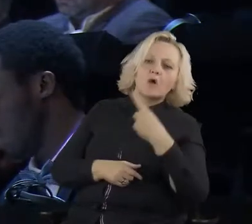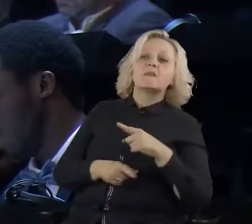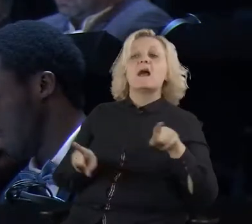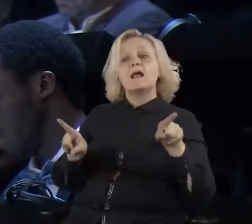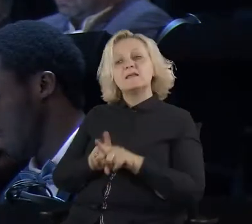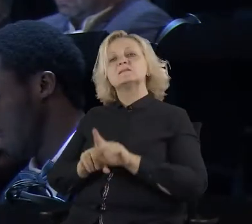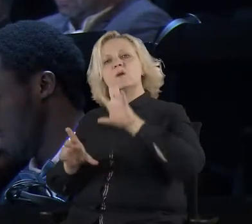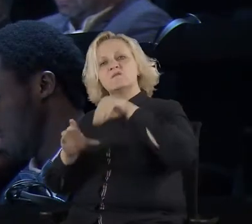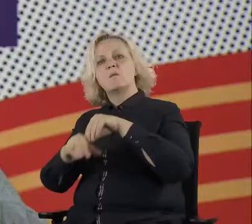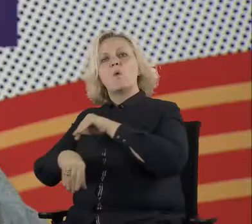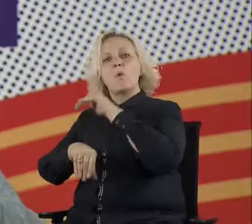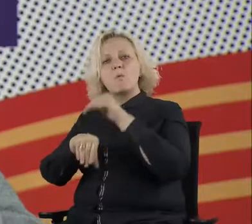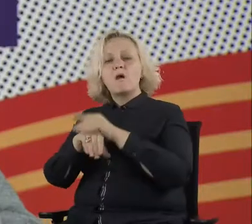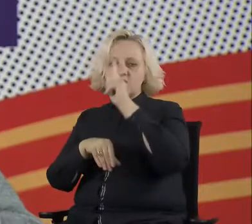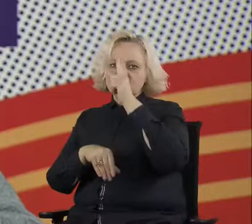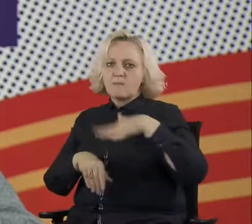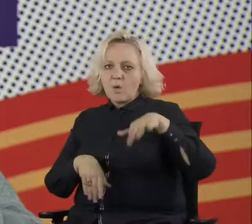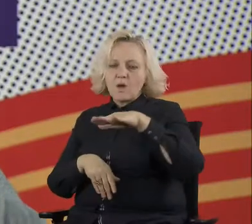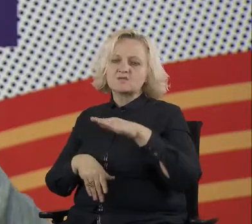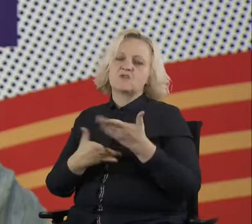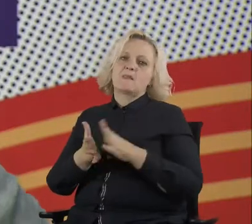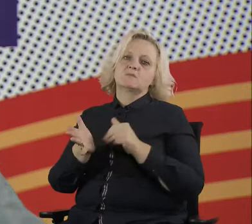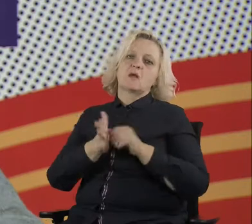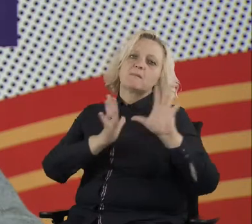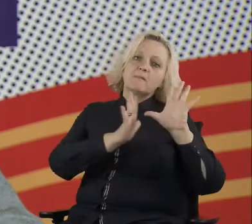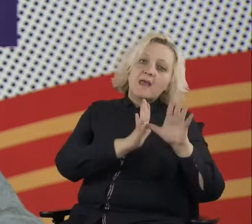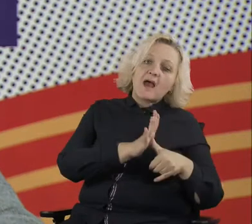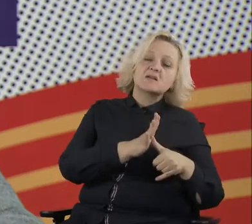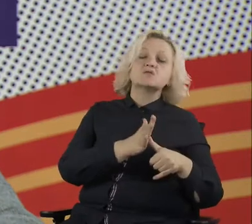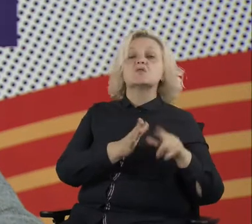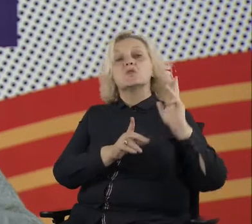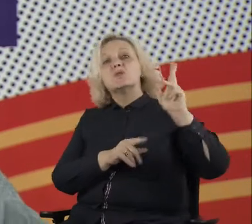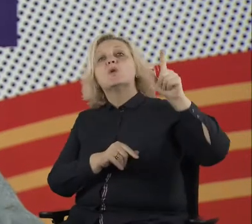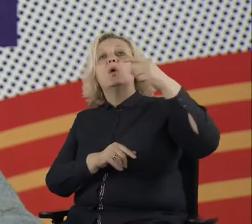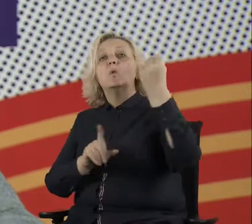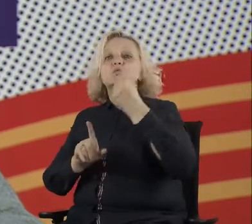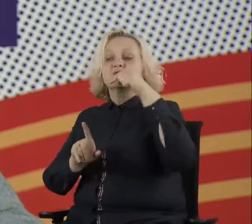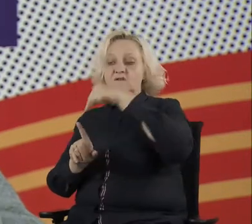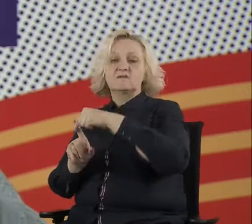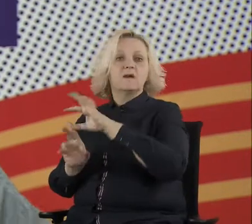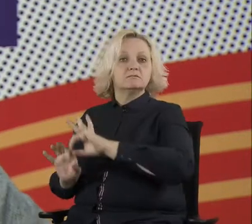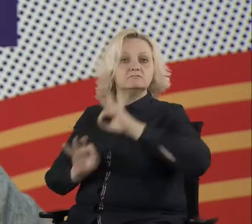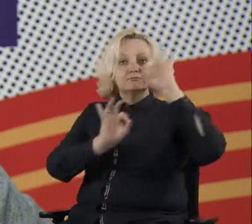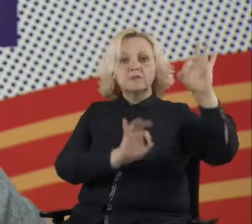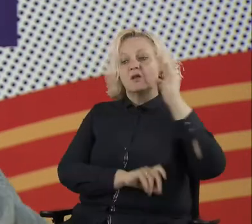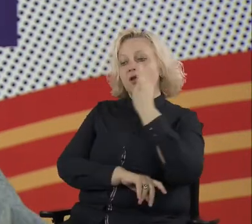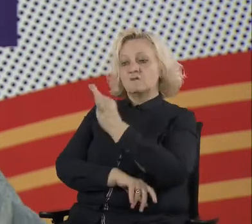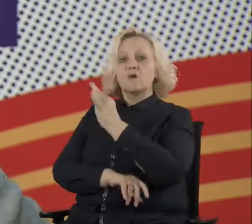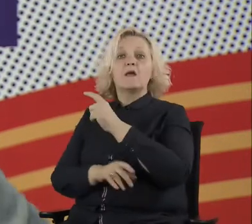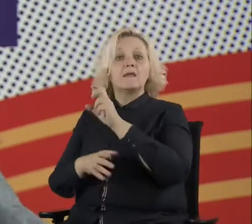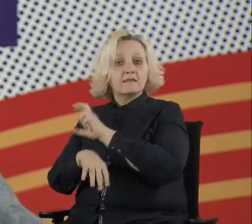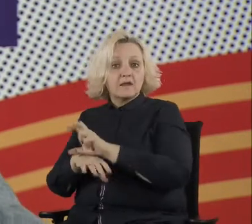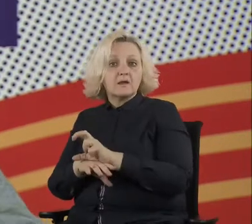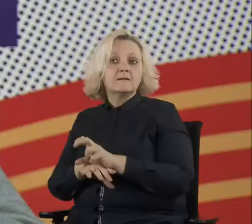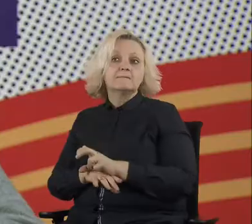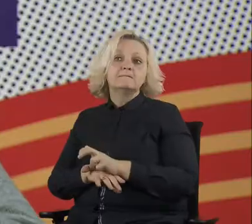or organization that they start to use the technology can, uh, support the social contract with, at some point,